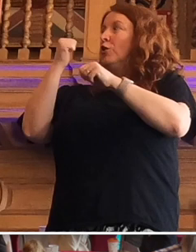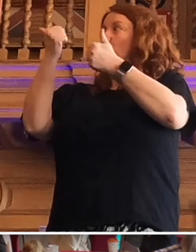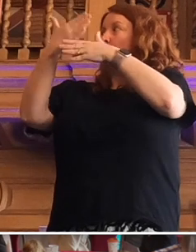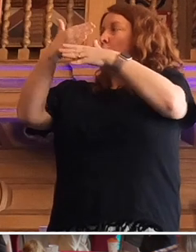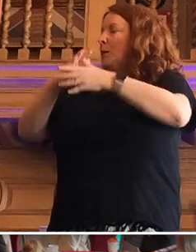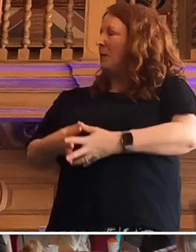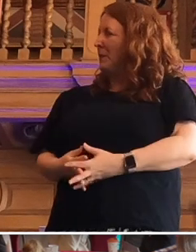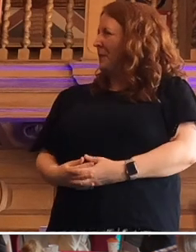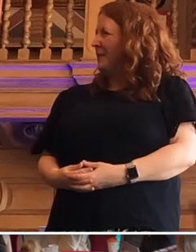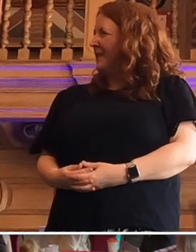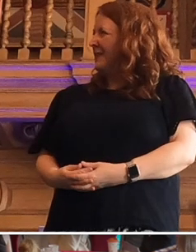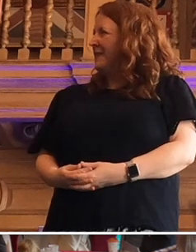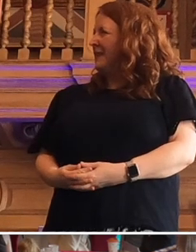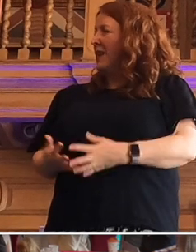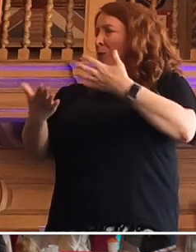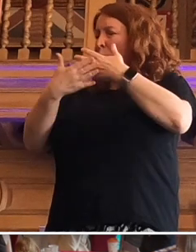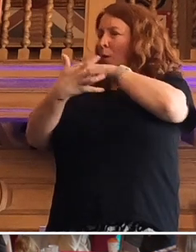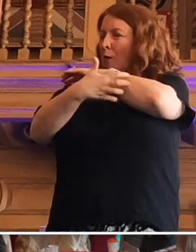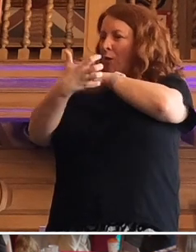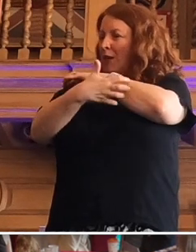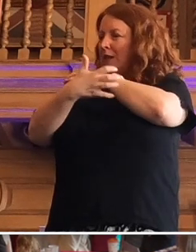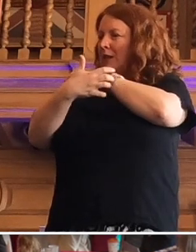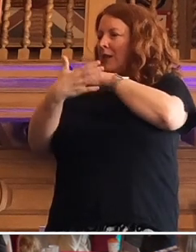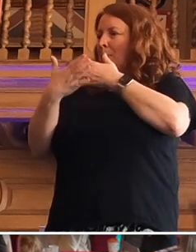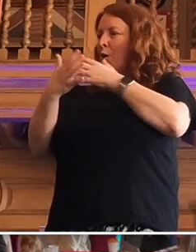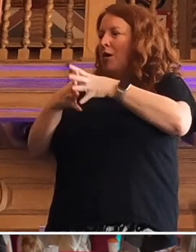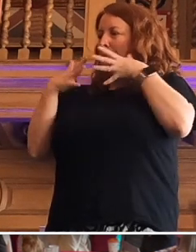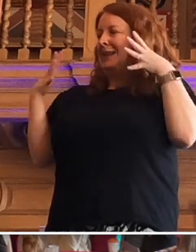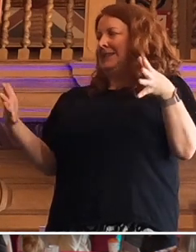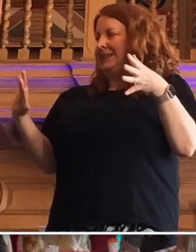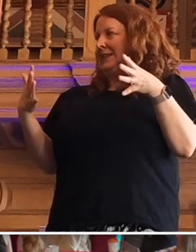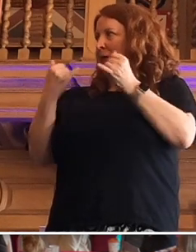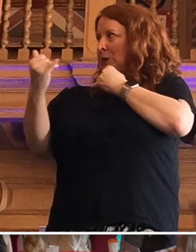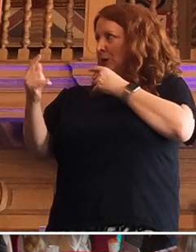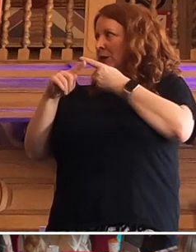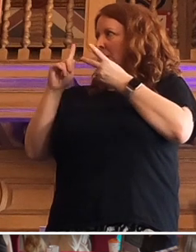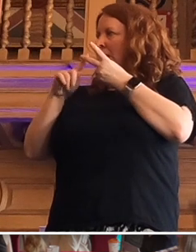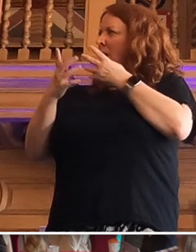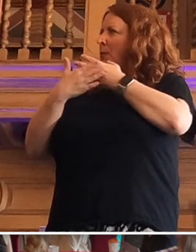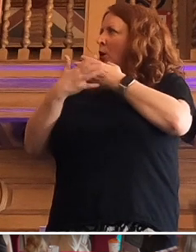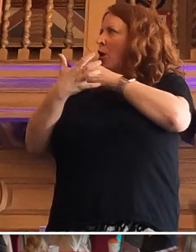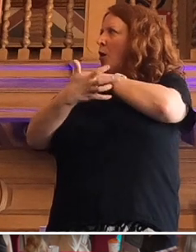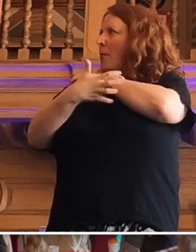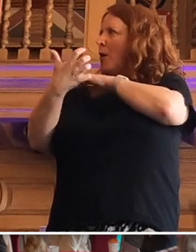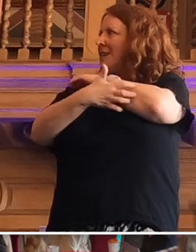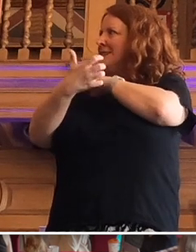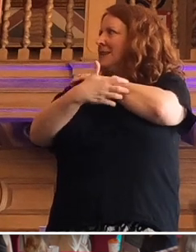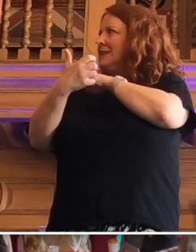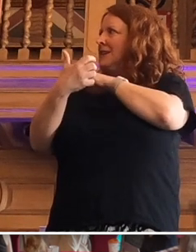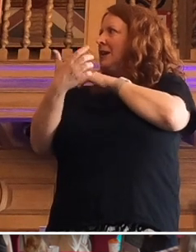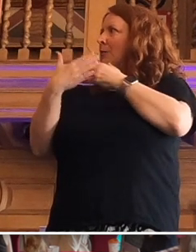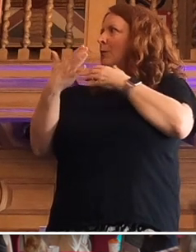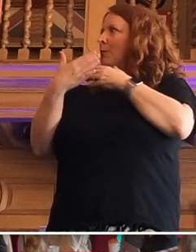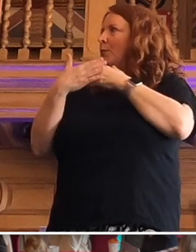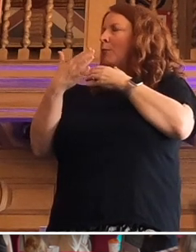The more they were in poverty, the greater the obesity. The more they're in poverty, the greater the likelihood